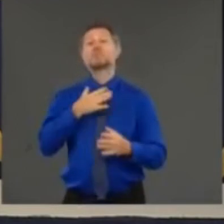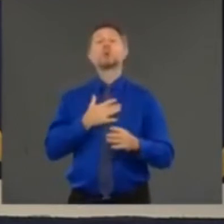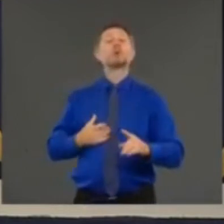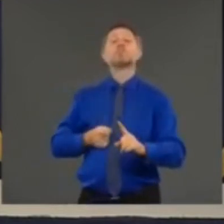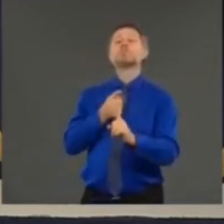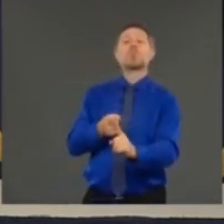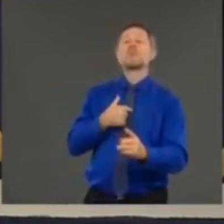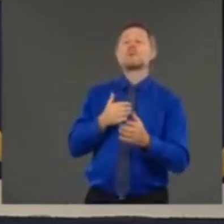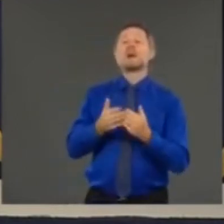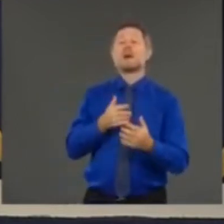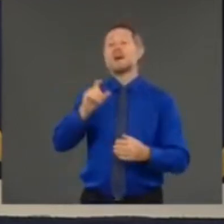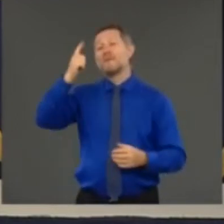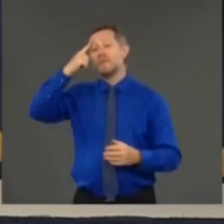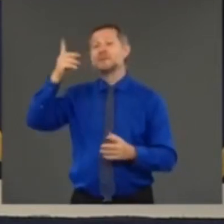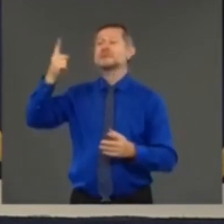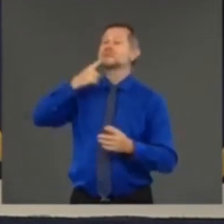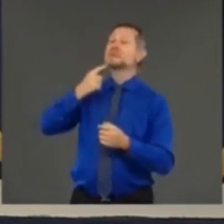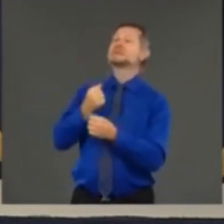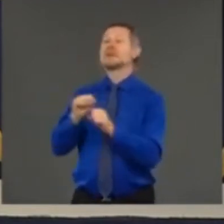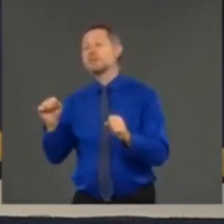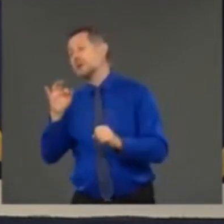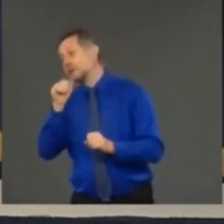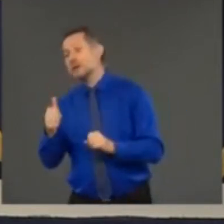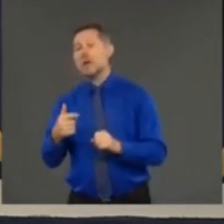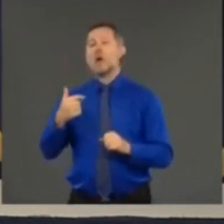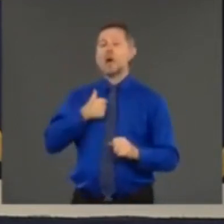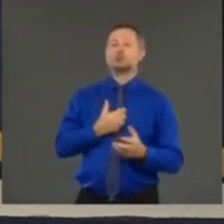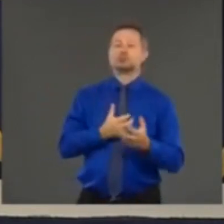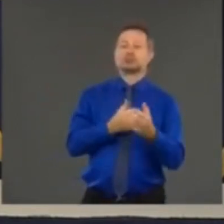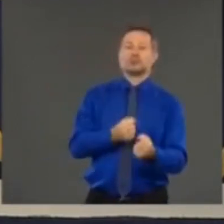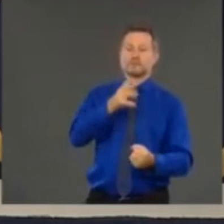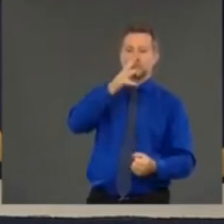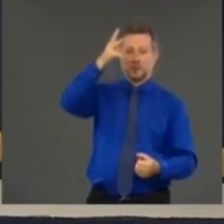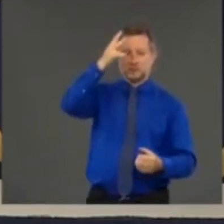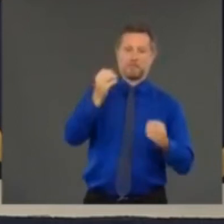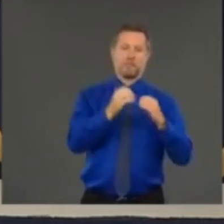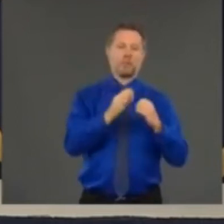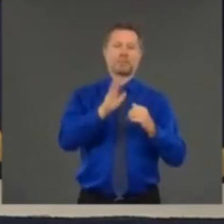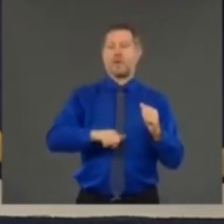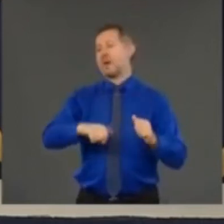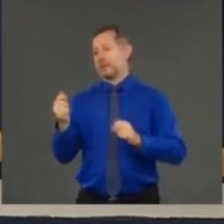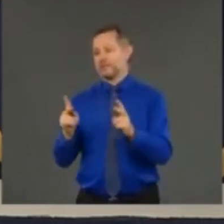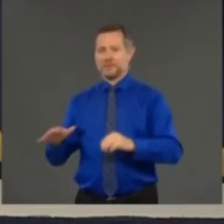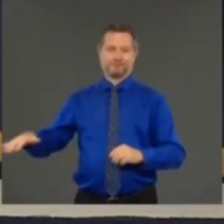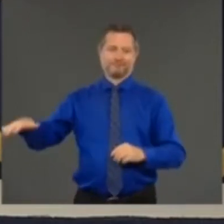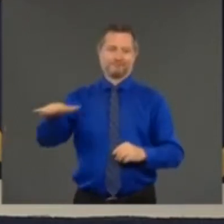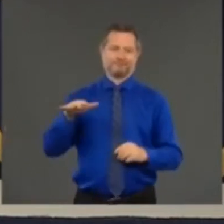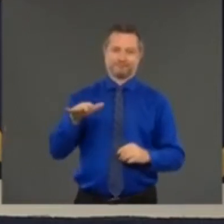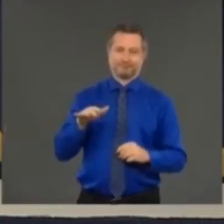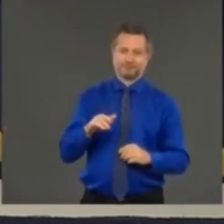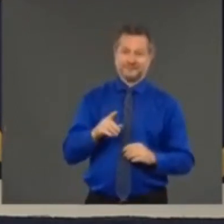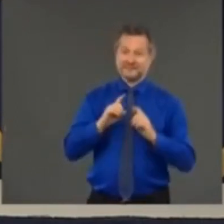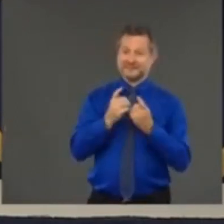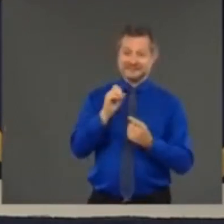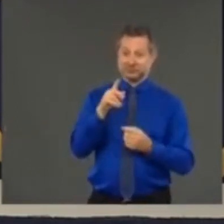bureaucrat says I trust the parents more than anyone and I don't care if a school district says reopen if they don't have a good plan for